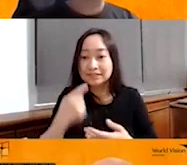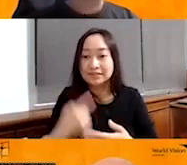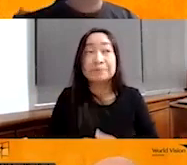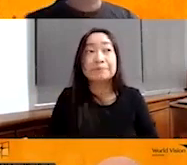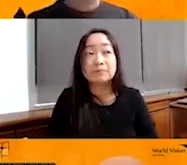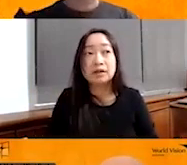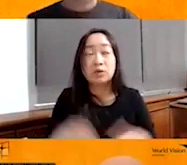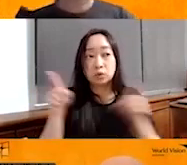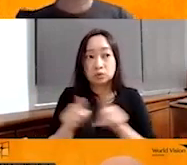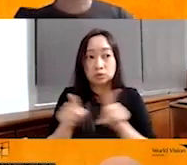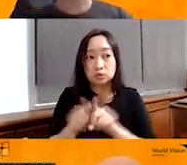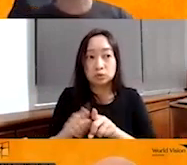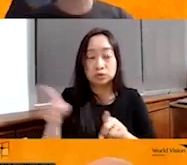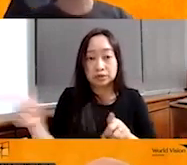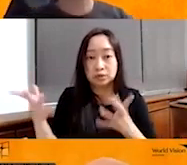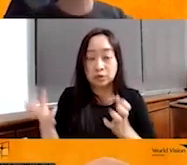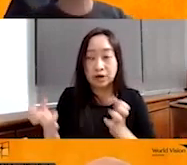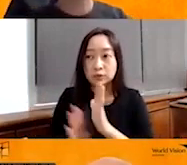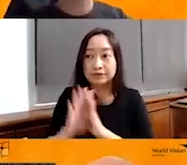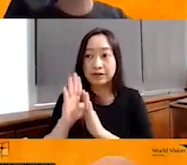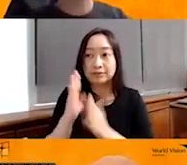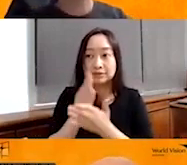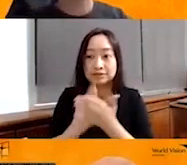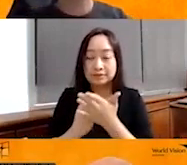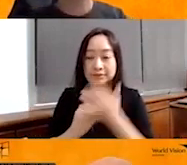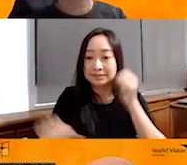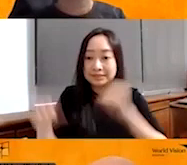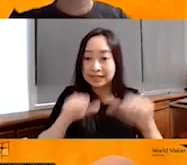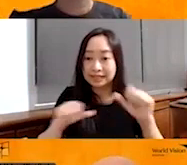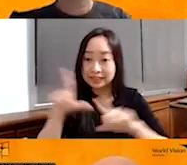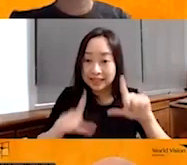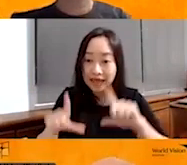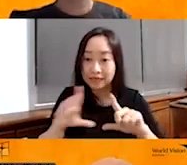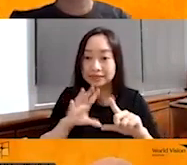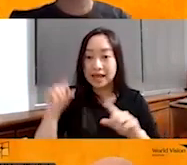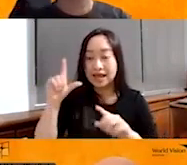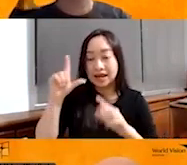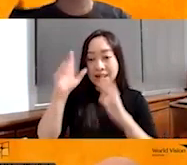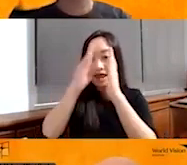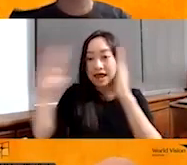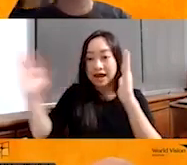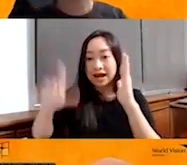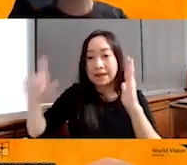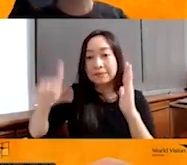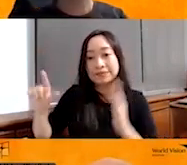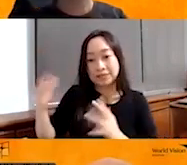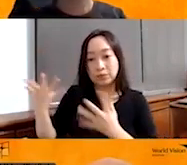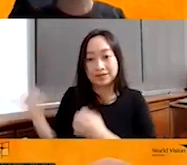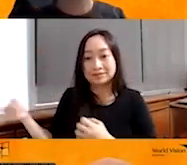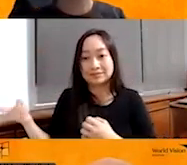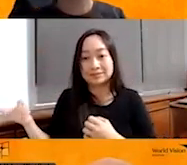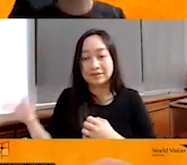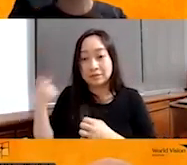they want to develop some science labs and libraries that they don't have. And the